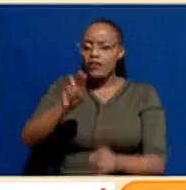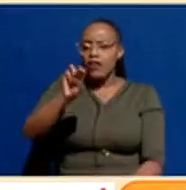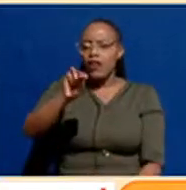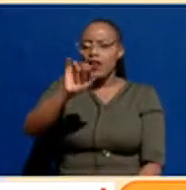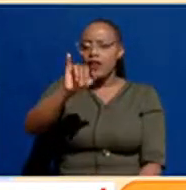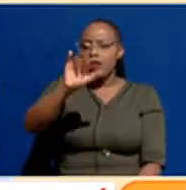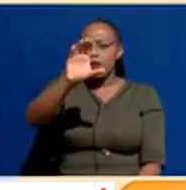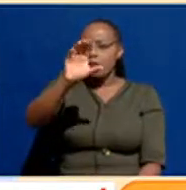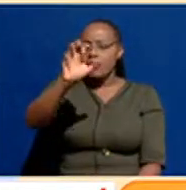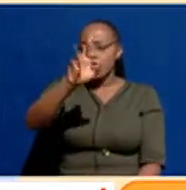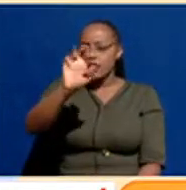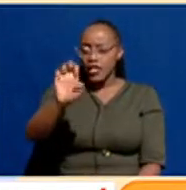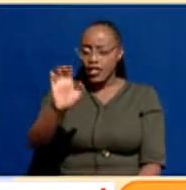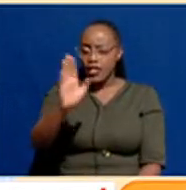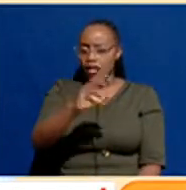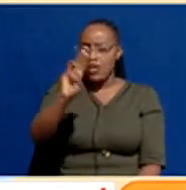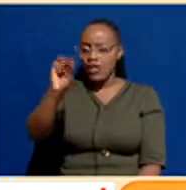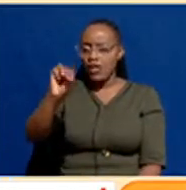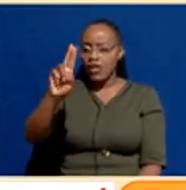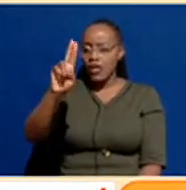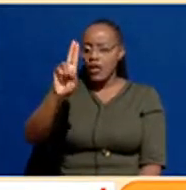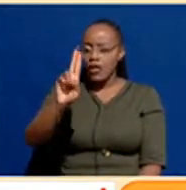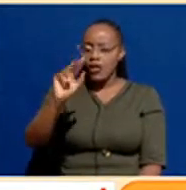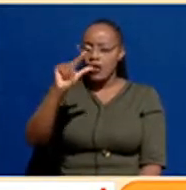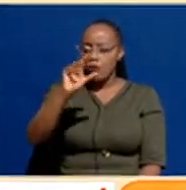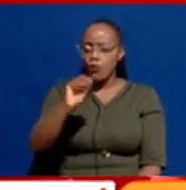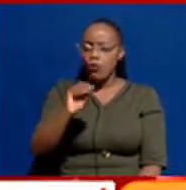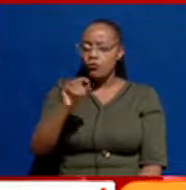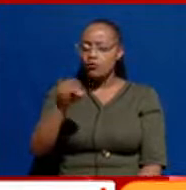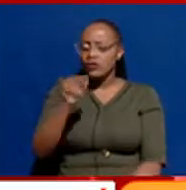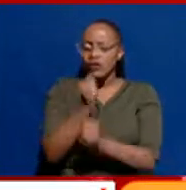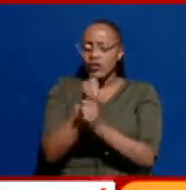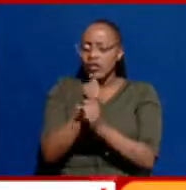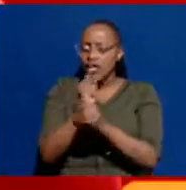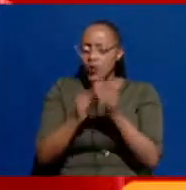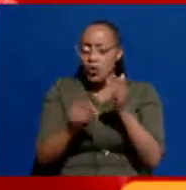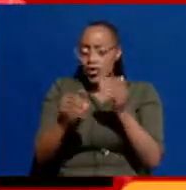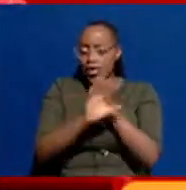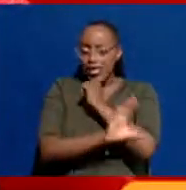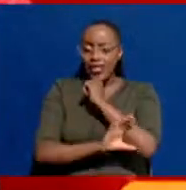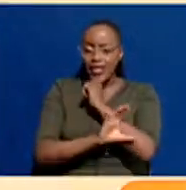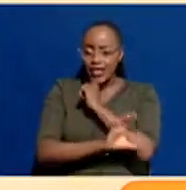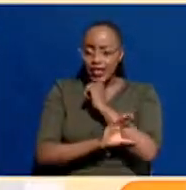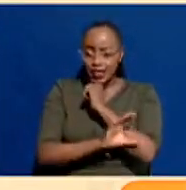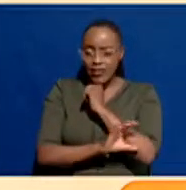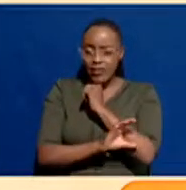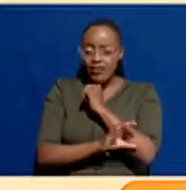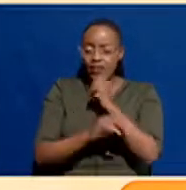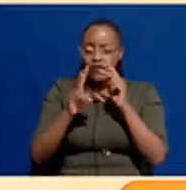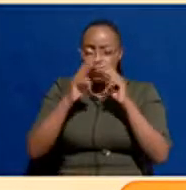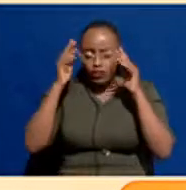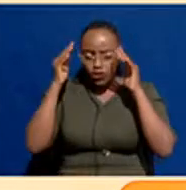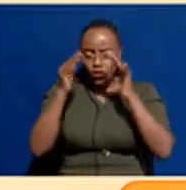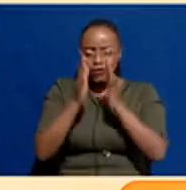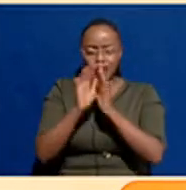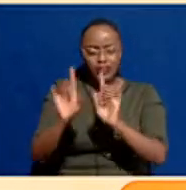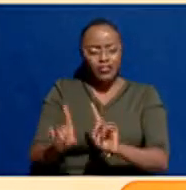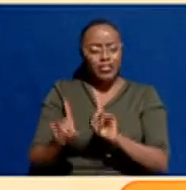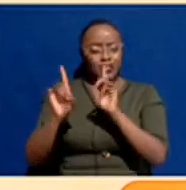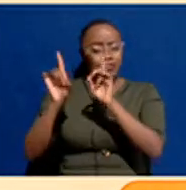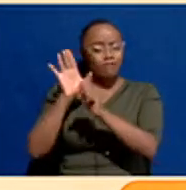Amugo for what they have done in our country. Very committed and dedicated